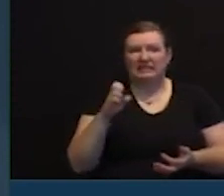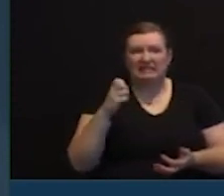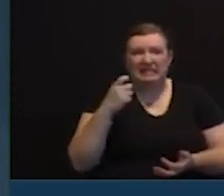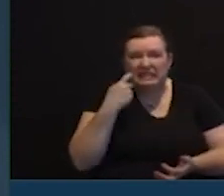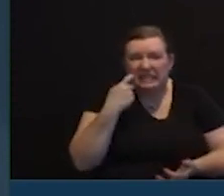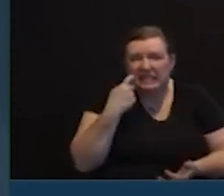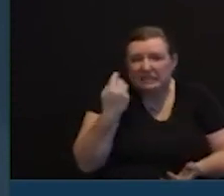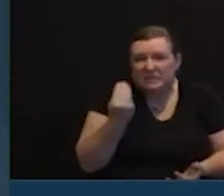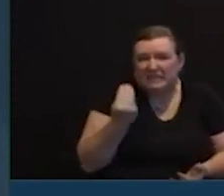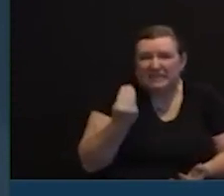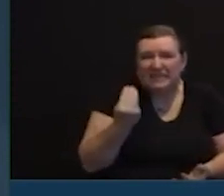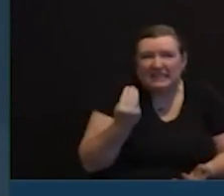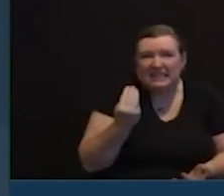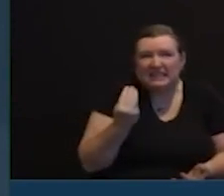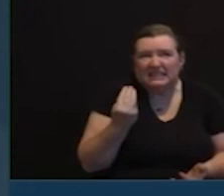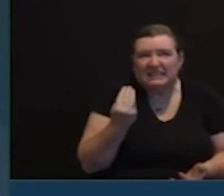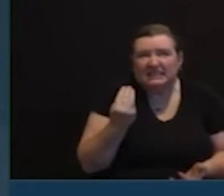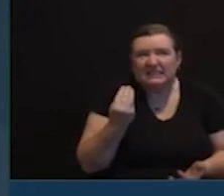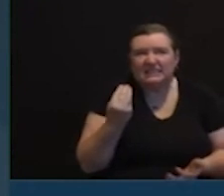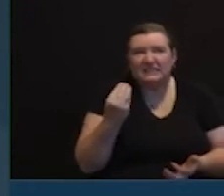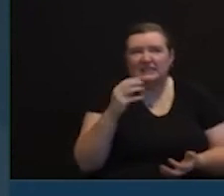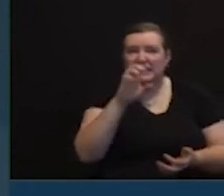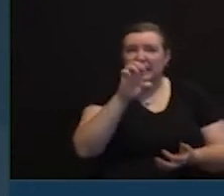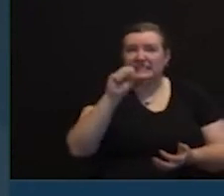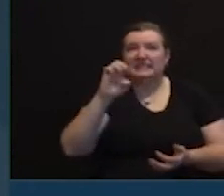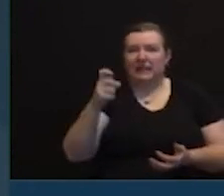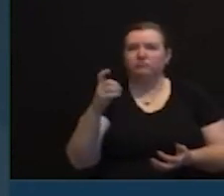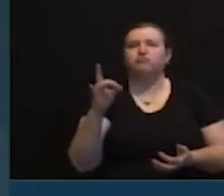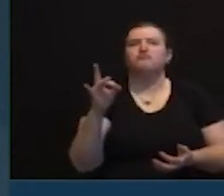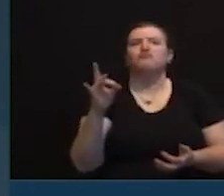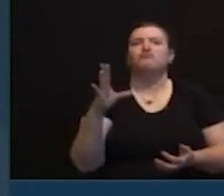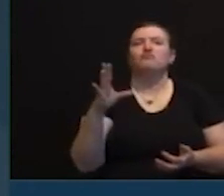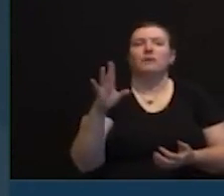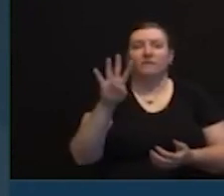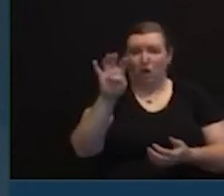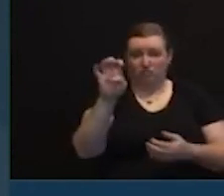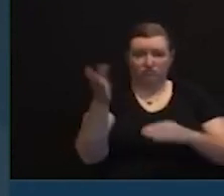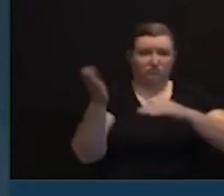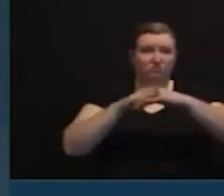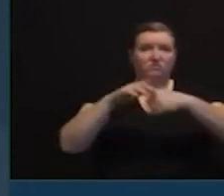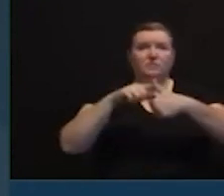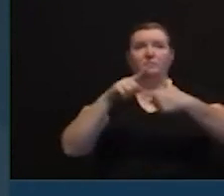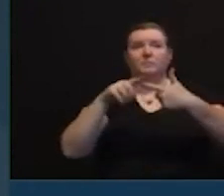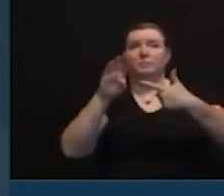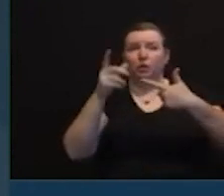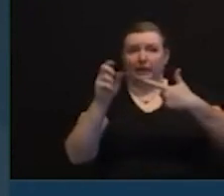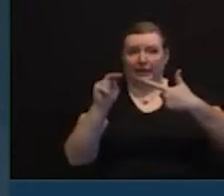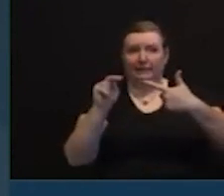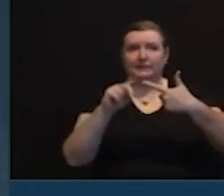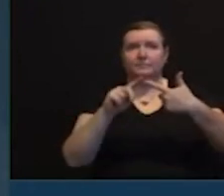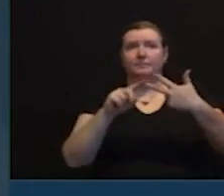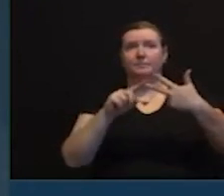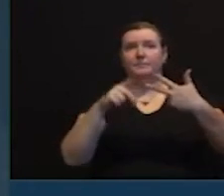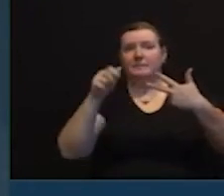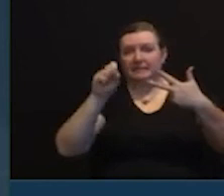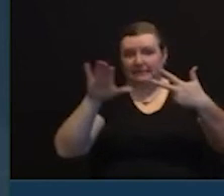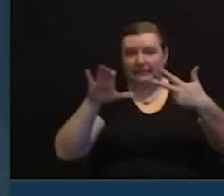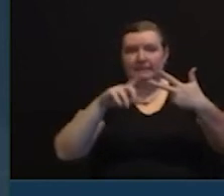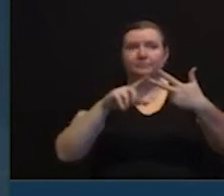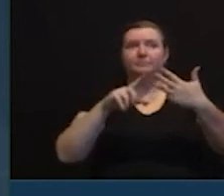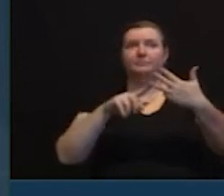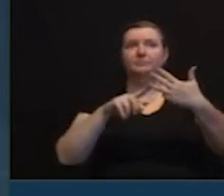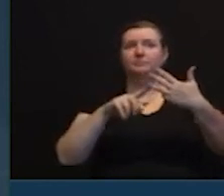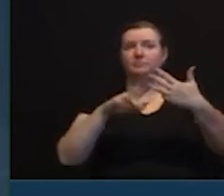hundred cases added today. Bergen, Passaic, and Union, over three hundred added today. Camden, Hudson,